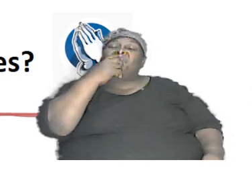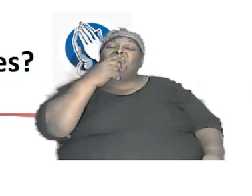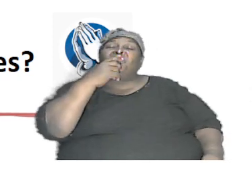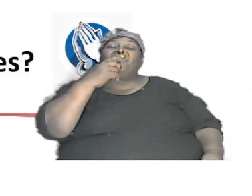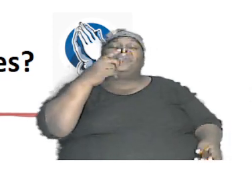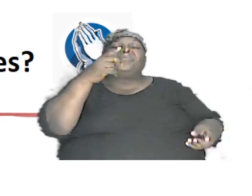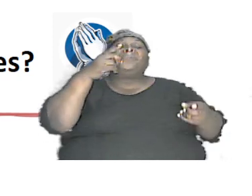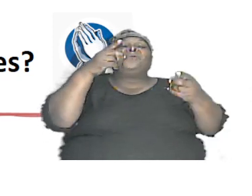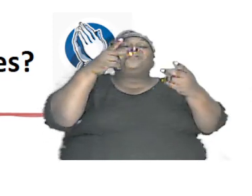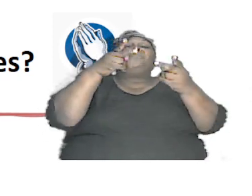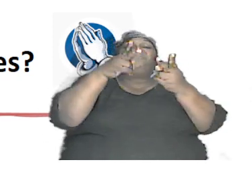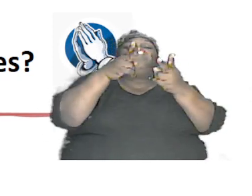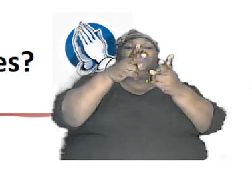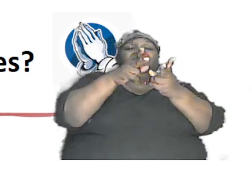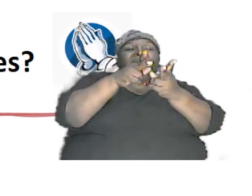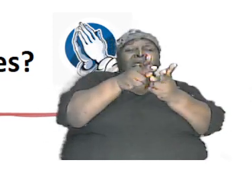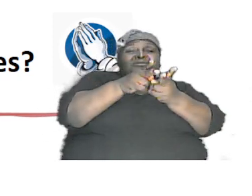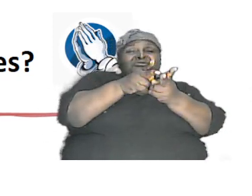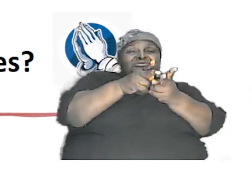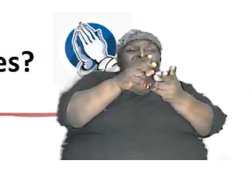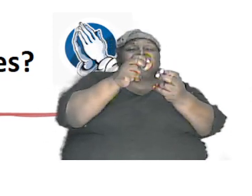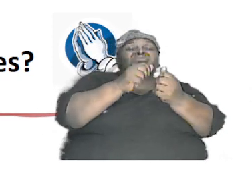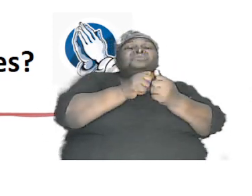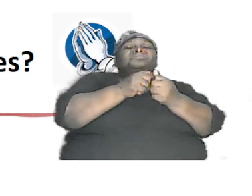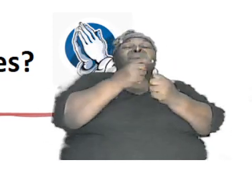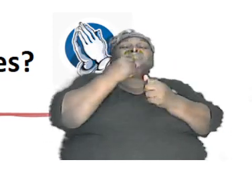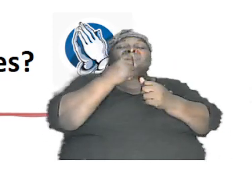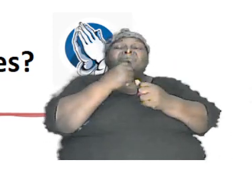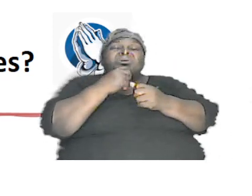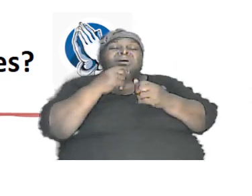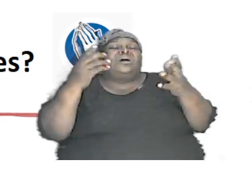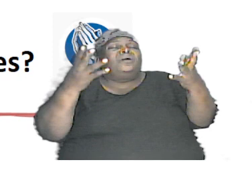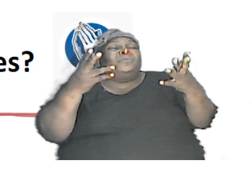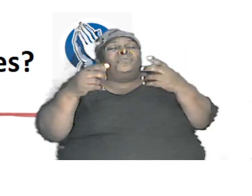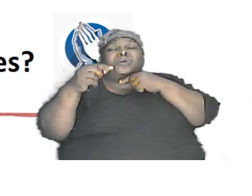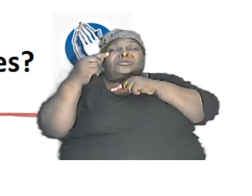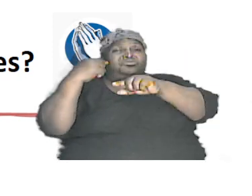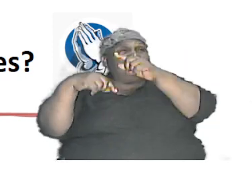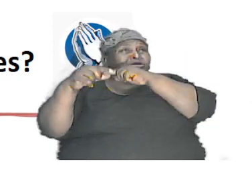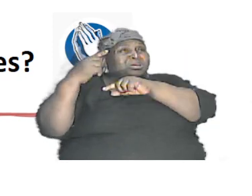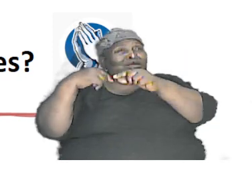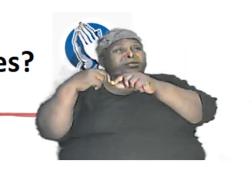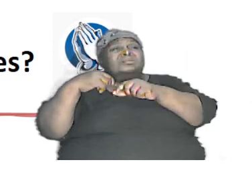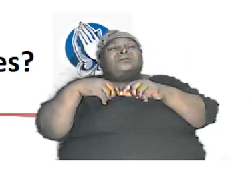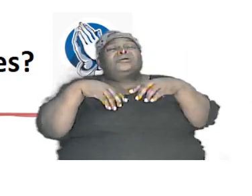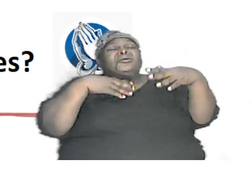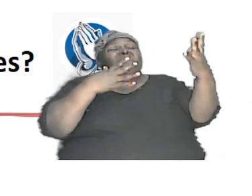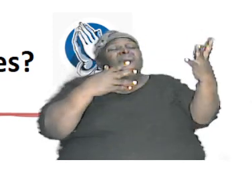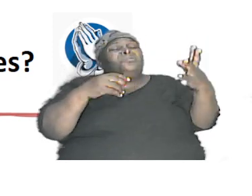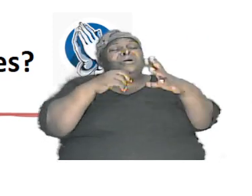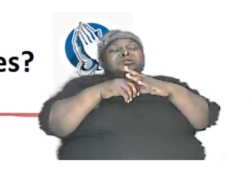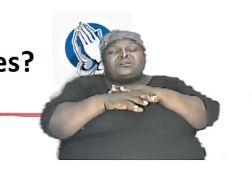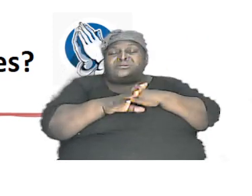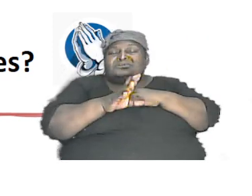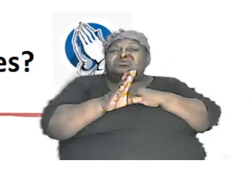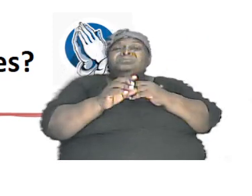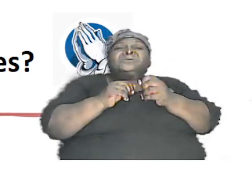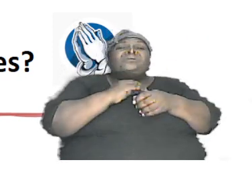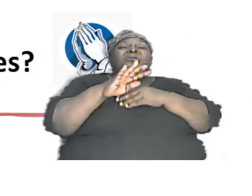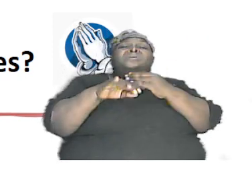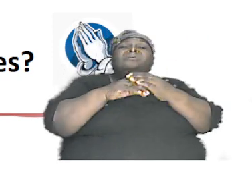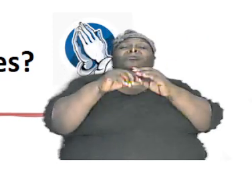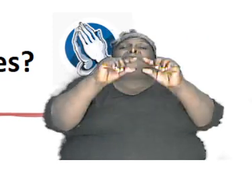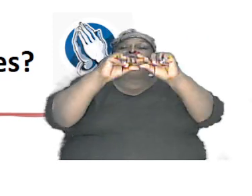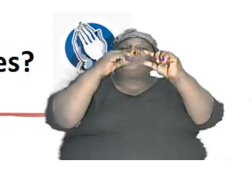and what gene pool is brought into the entire group when mating is taking place